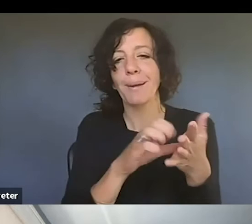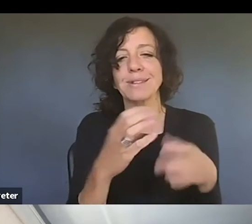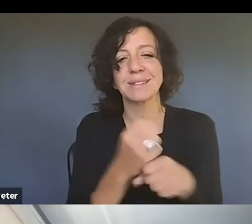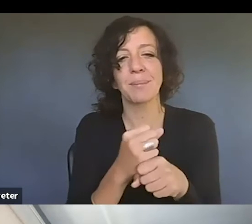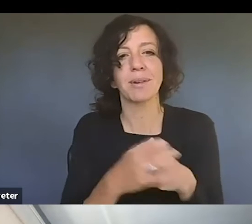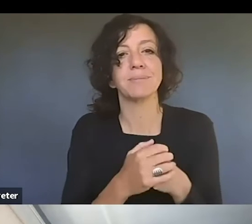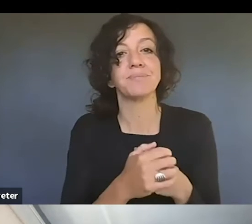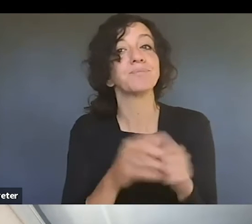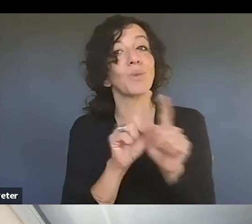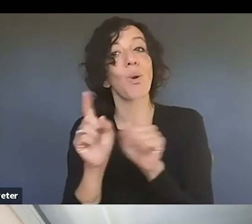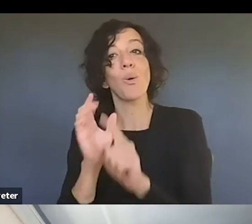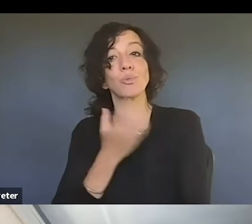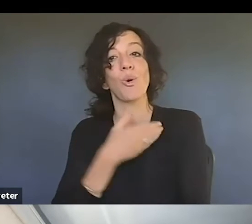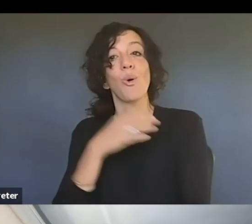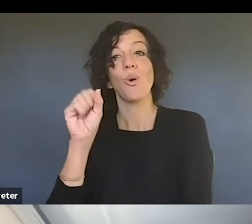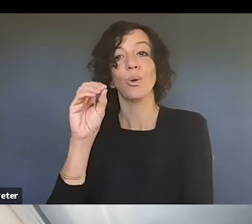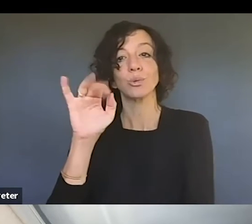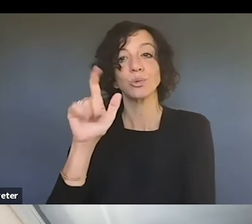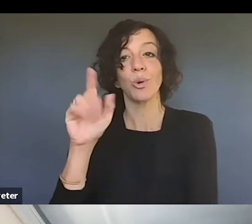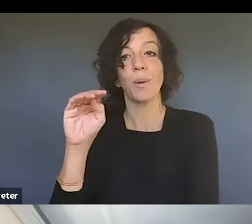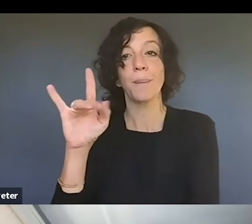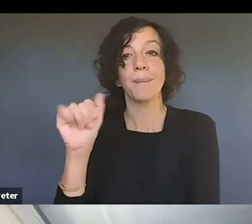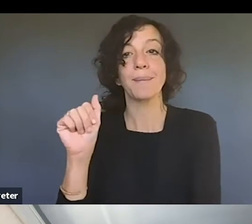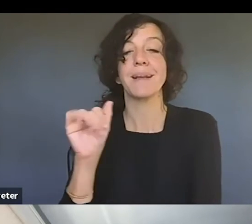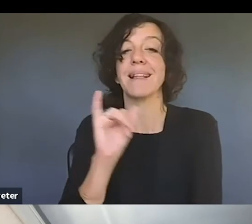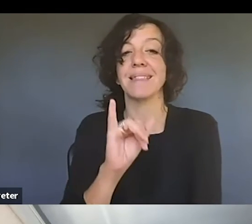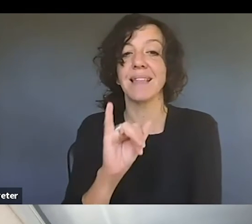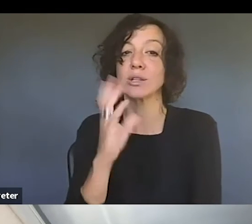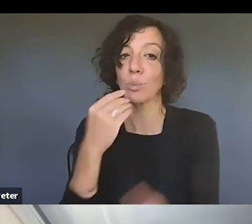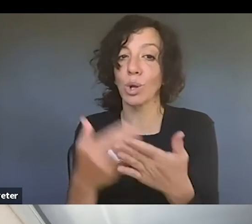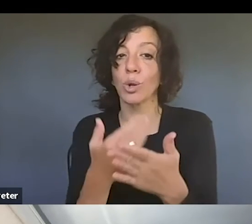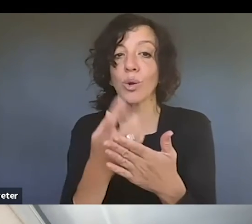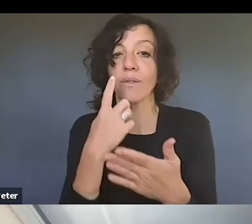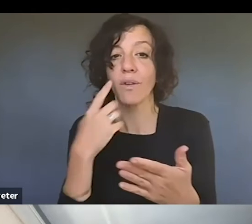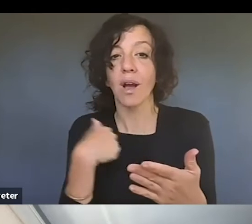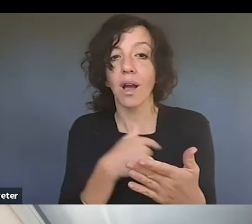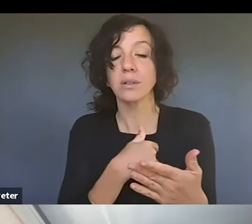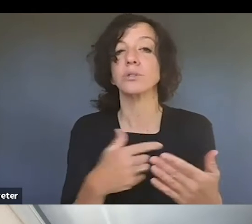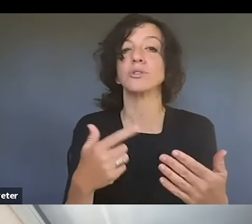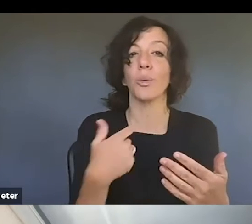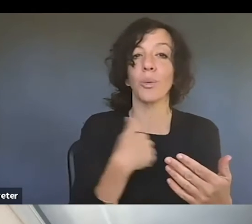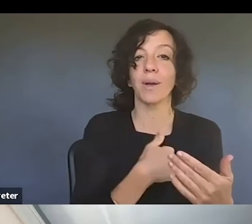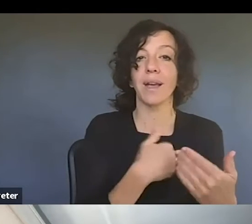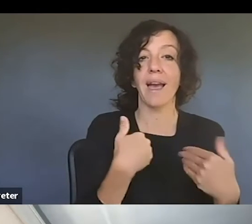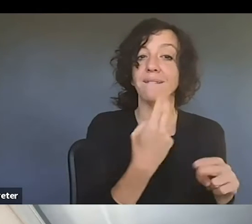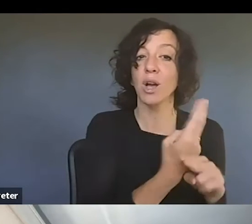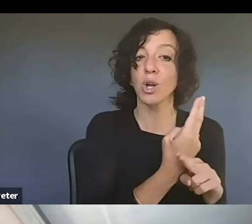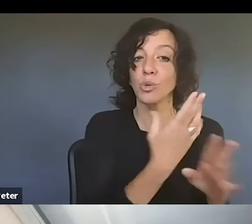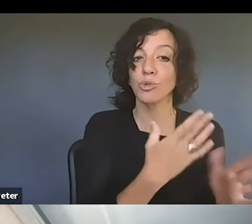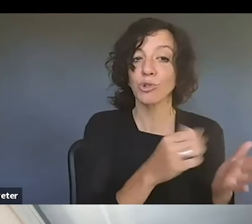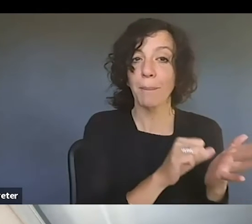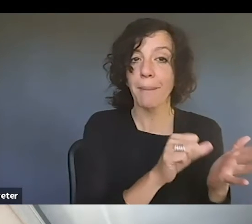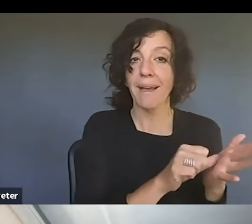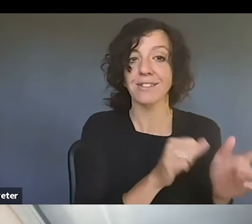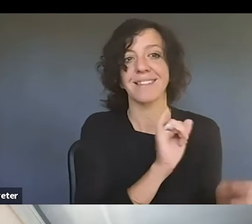mention our social media, which is something that's relatively new for us. So we have a YouTube page, which we're really excited about. We launched